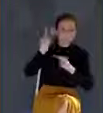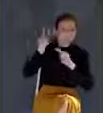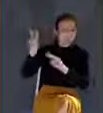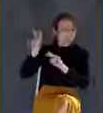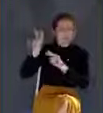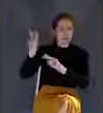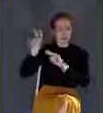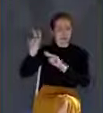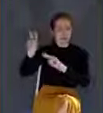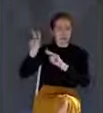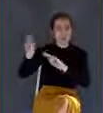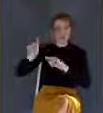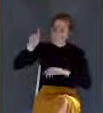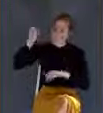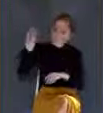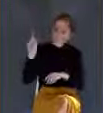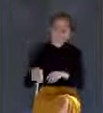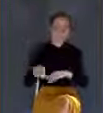be ready.